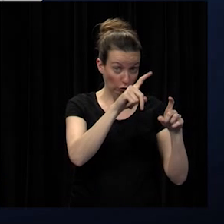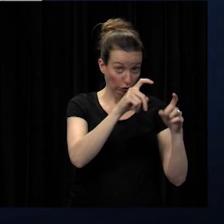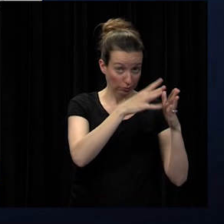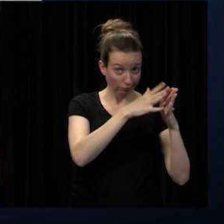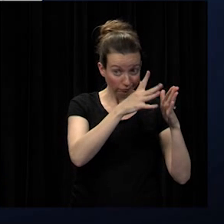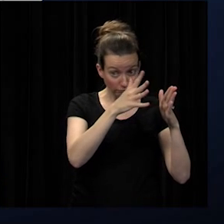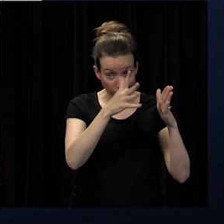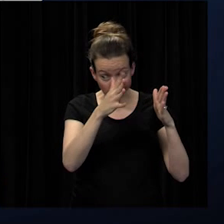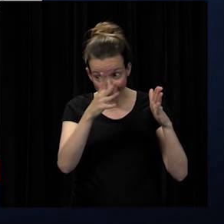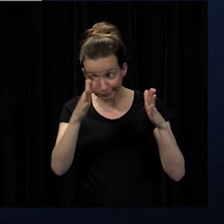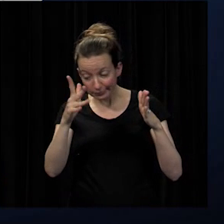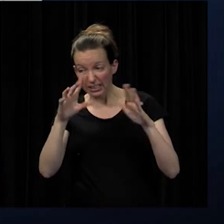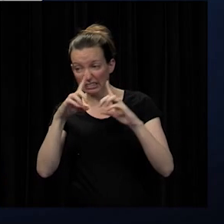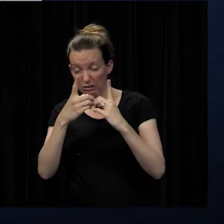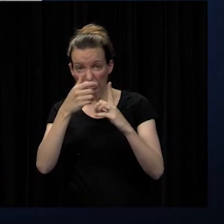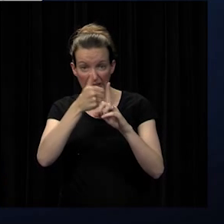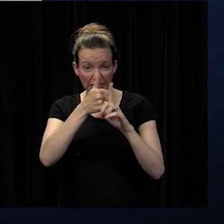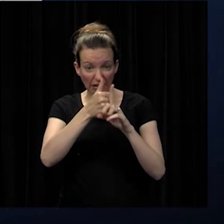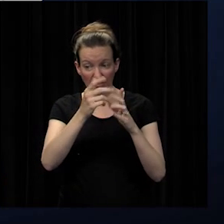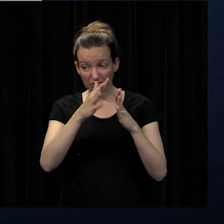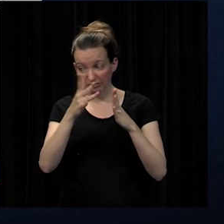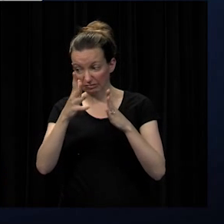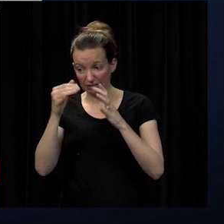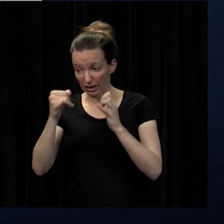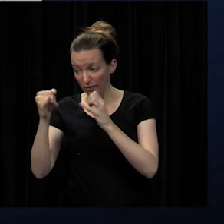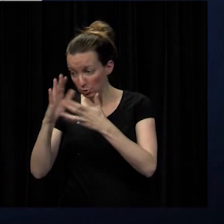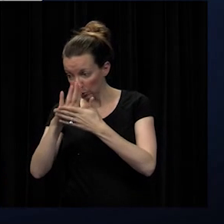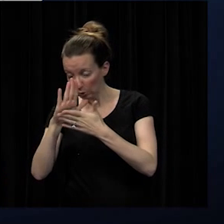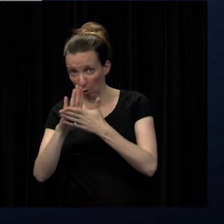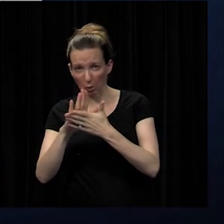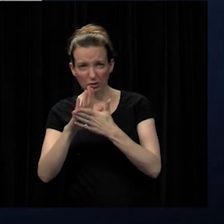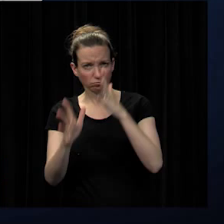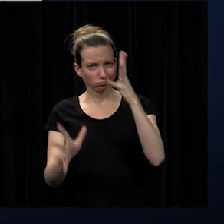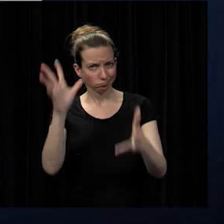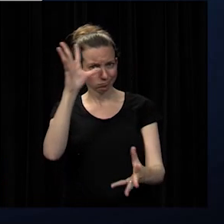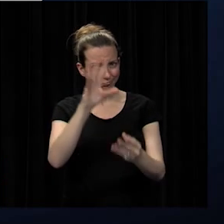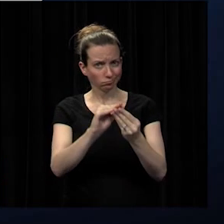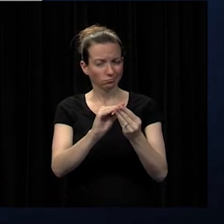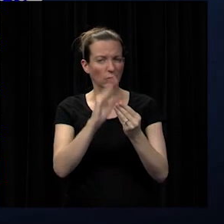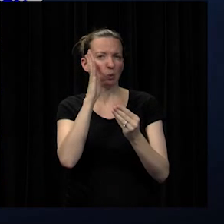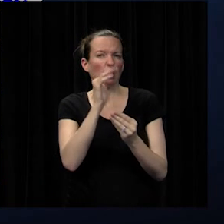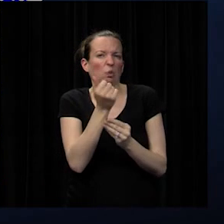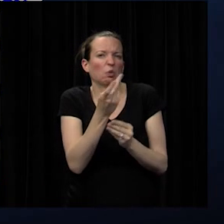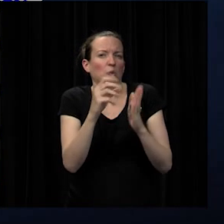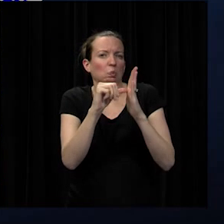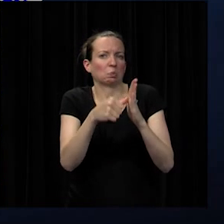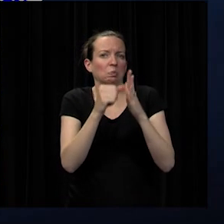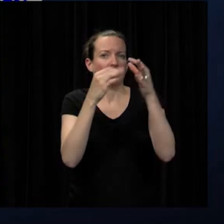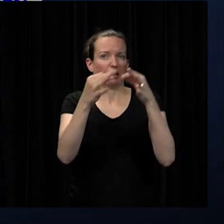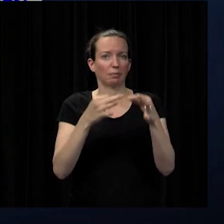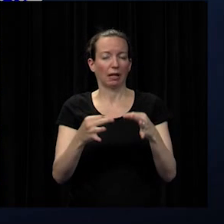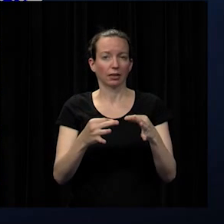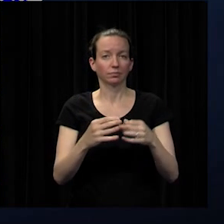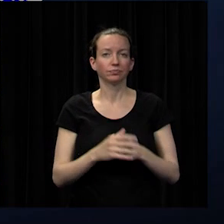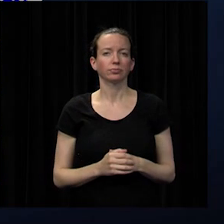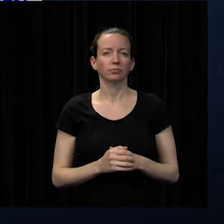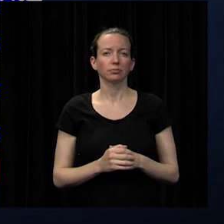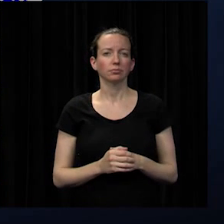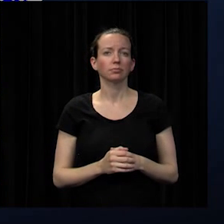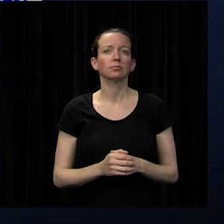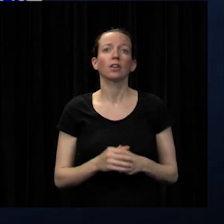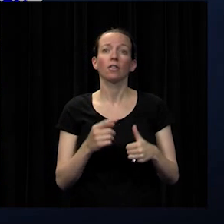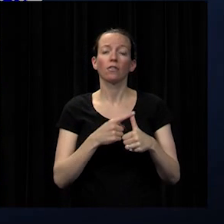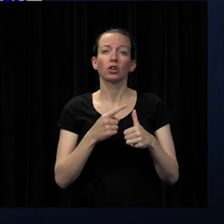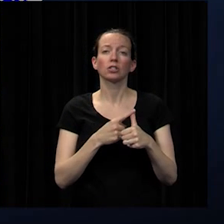as a whole to individual schools and i'll give you just a few highlights from that first of all in the area of the